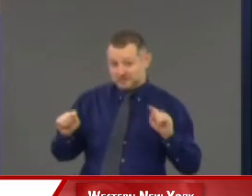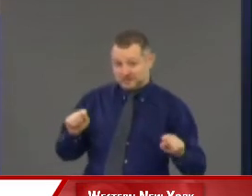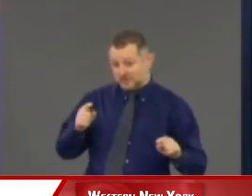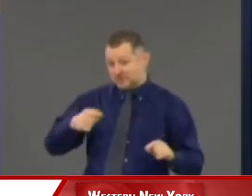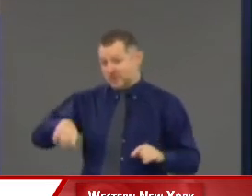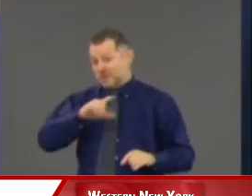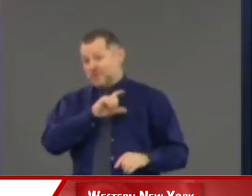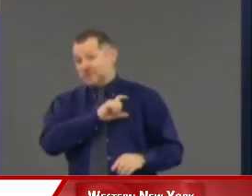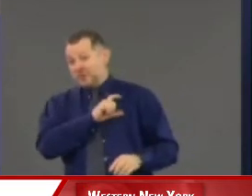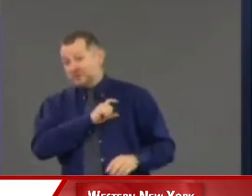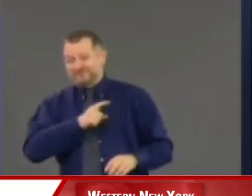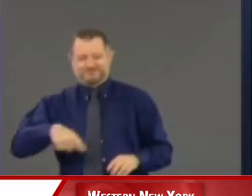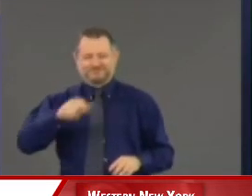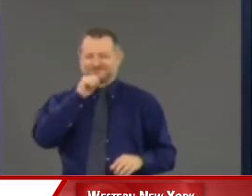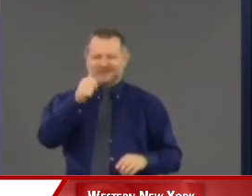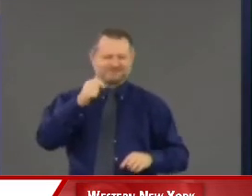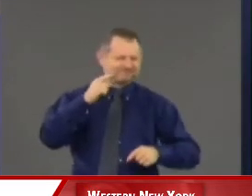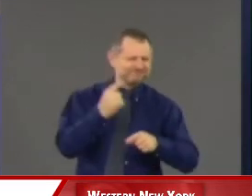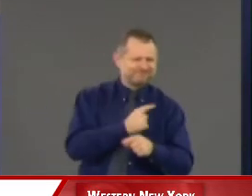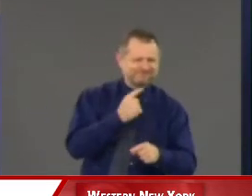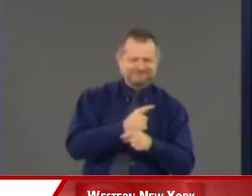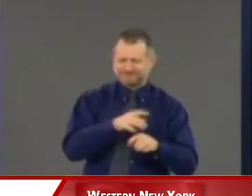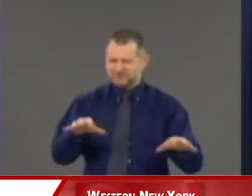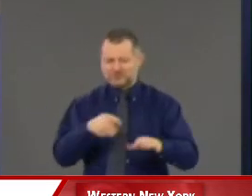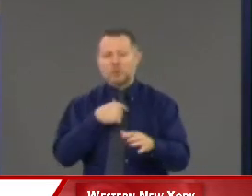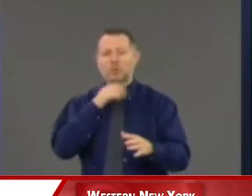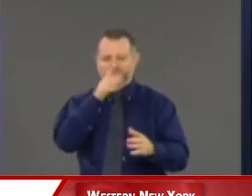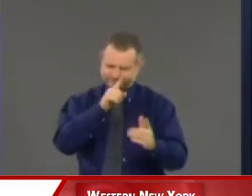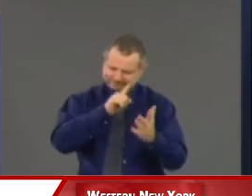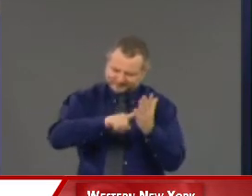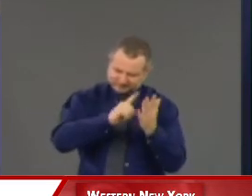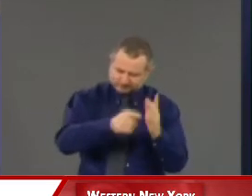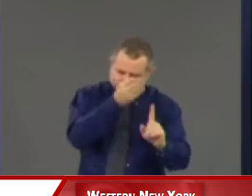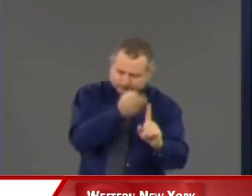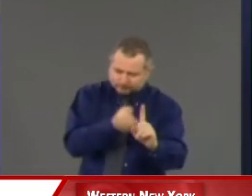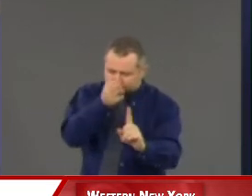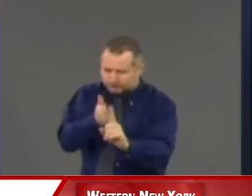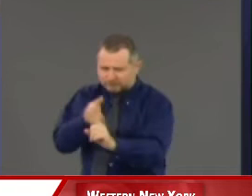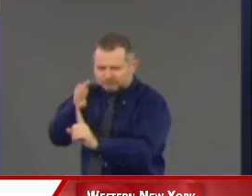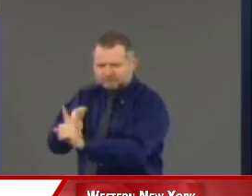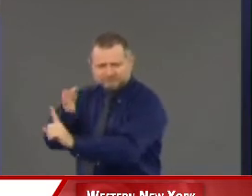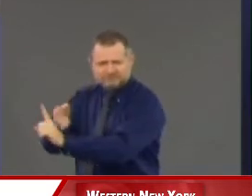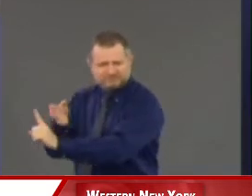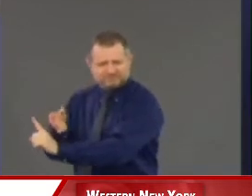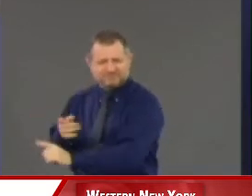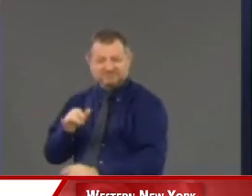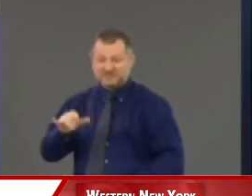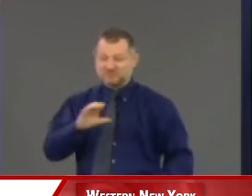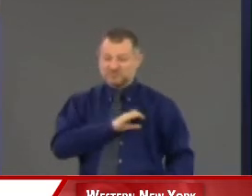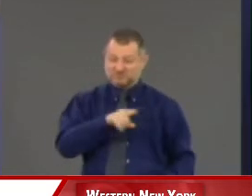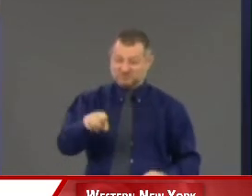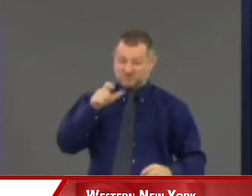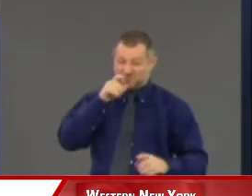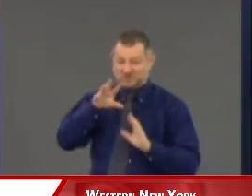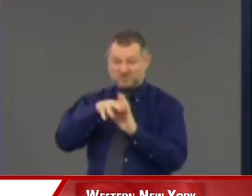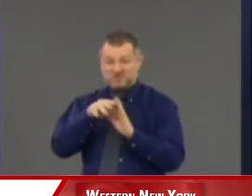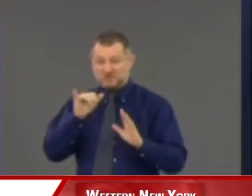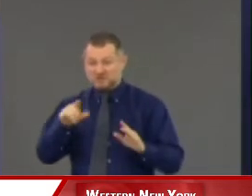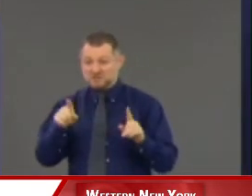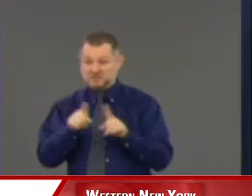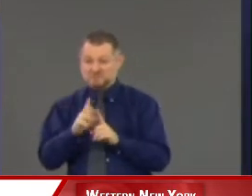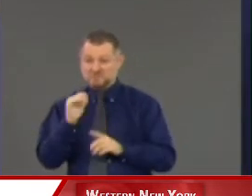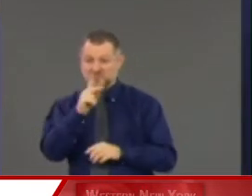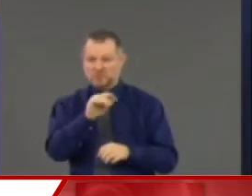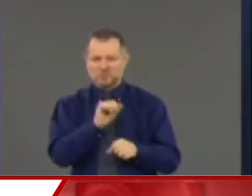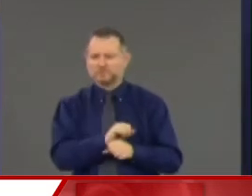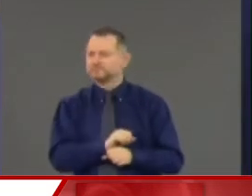right? It doesn't mean you have to send the police officer out there tomorrow after these actions. I understand we have to review them.